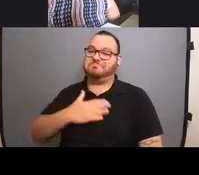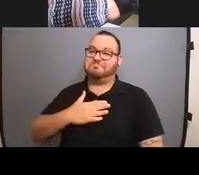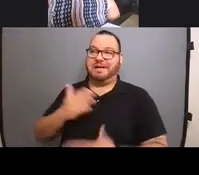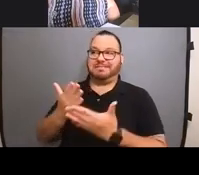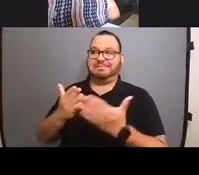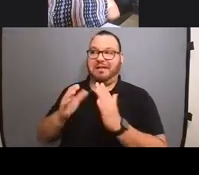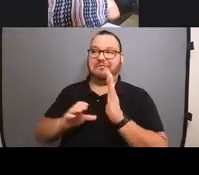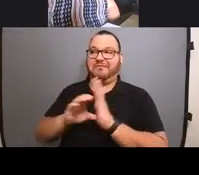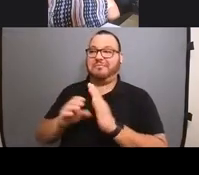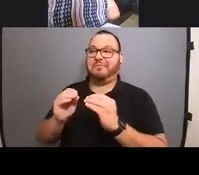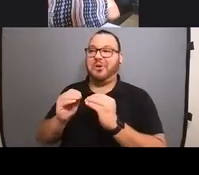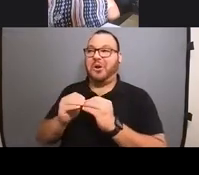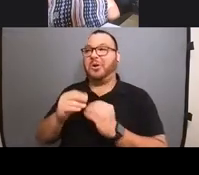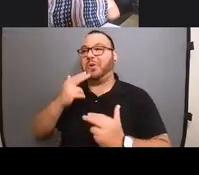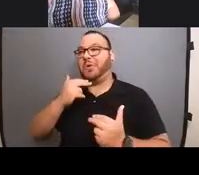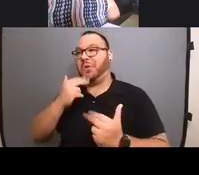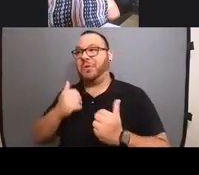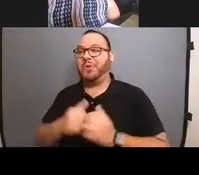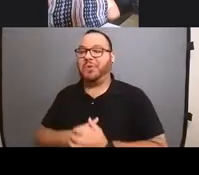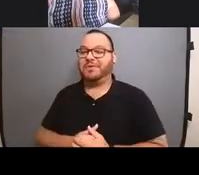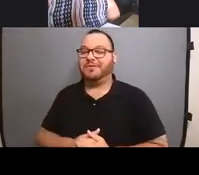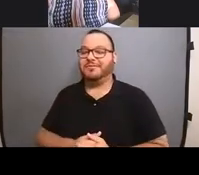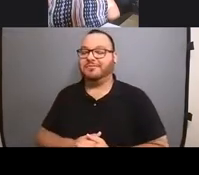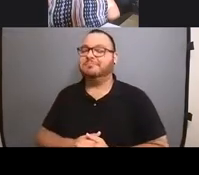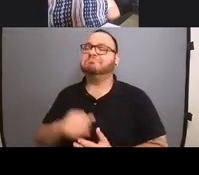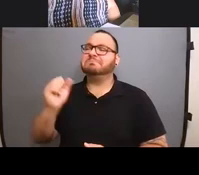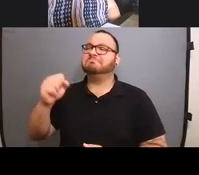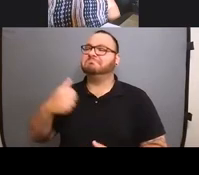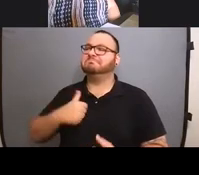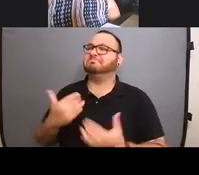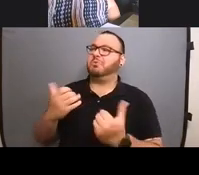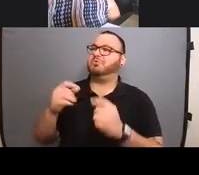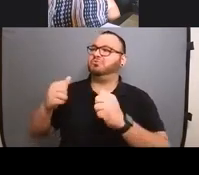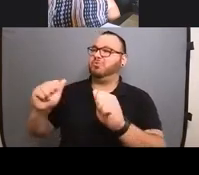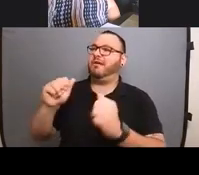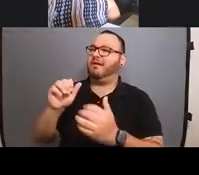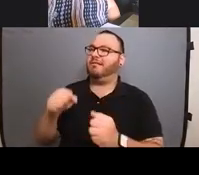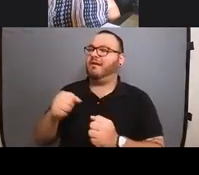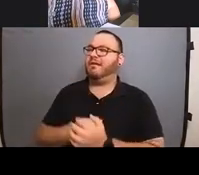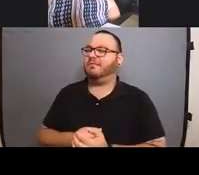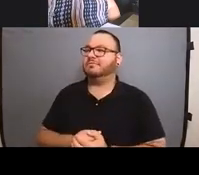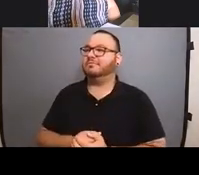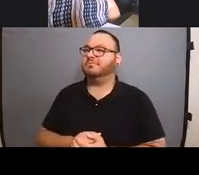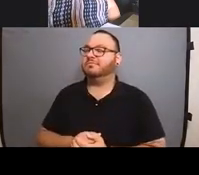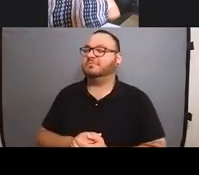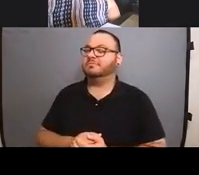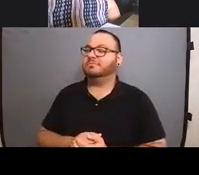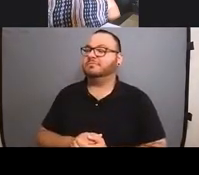but, um, yeah, I definitely would like to do some stuff like that for sure.